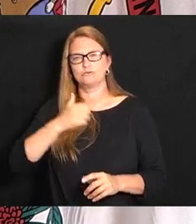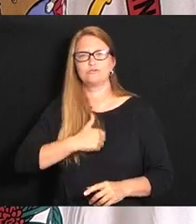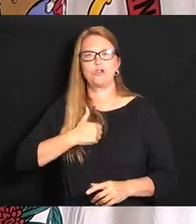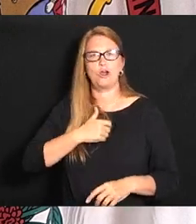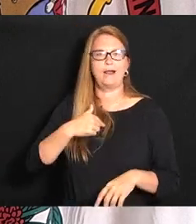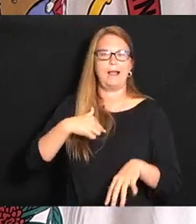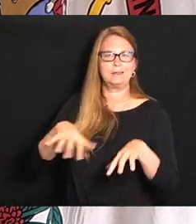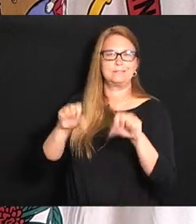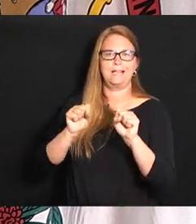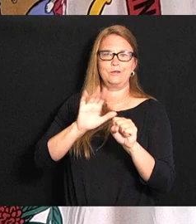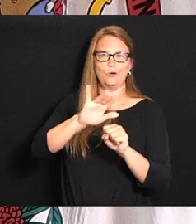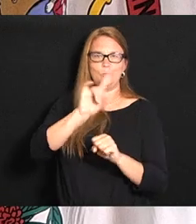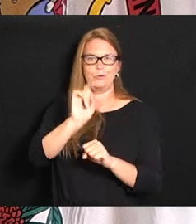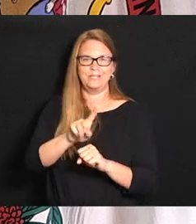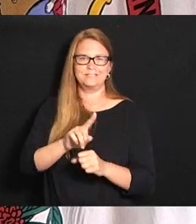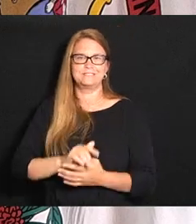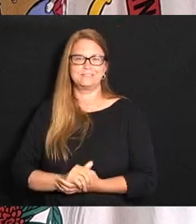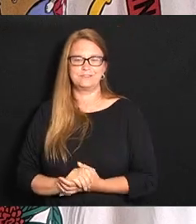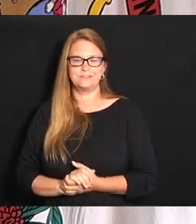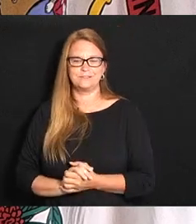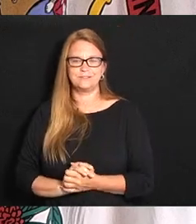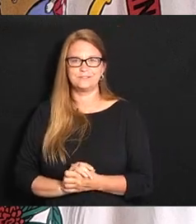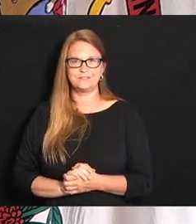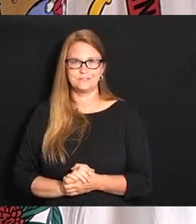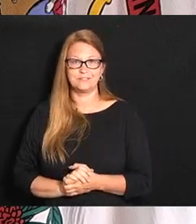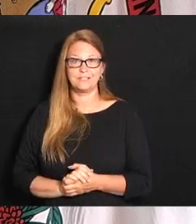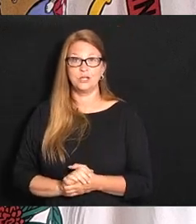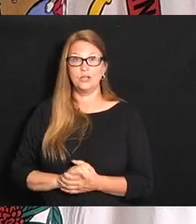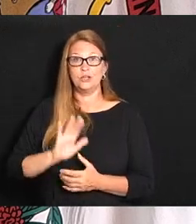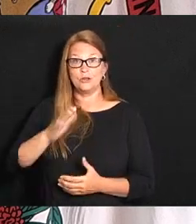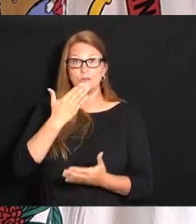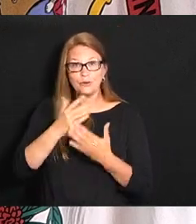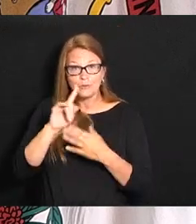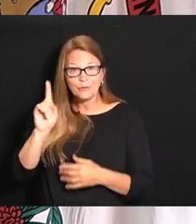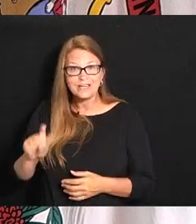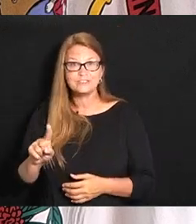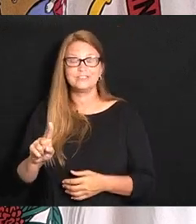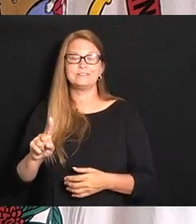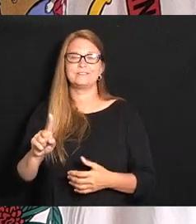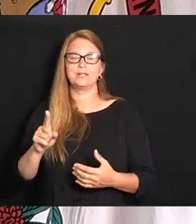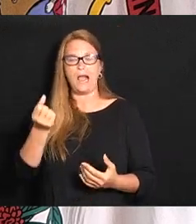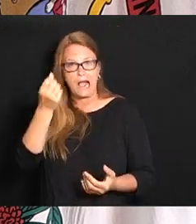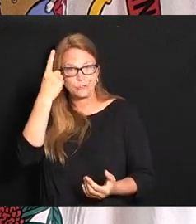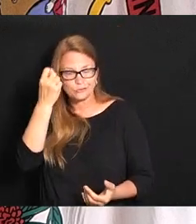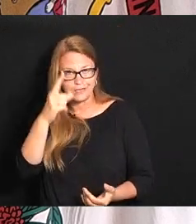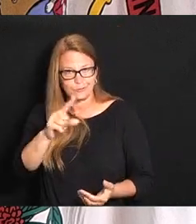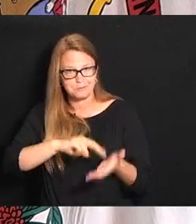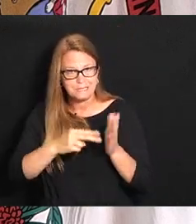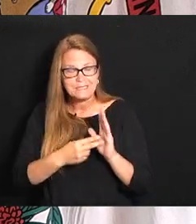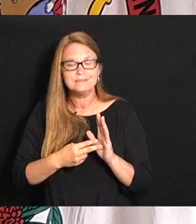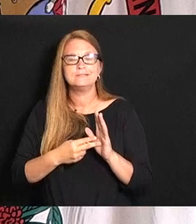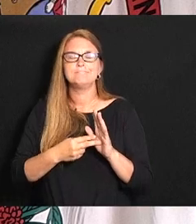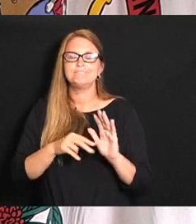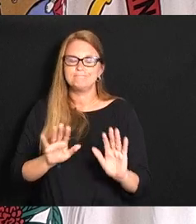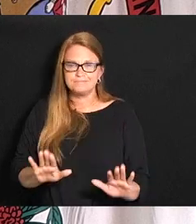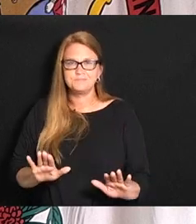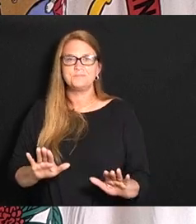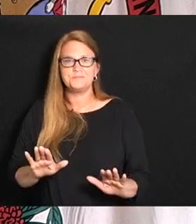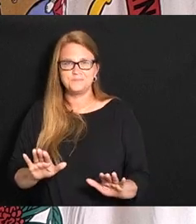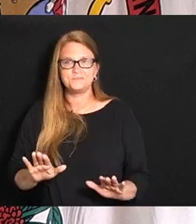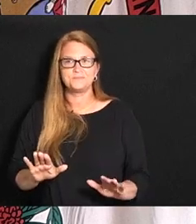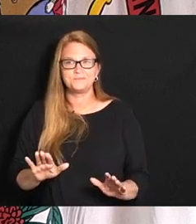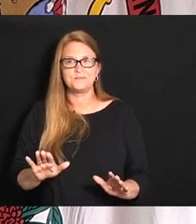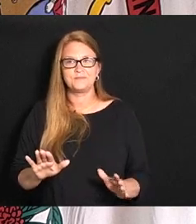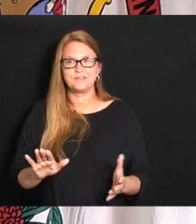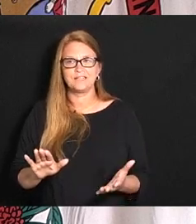sorry Stephen your question was very very good and deserving and but you